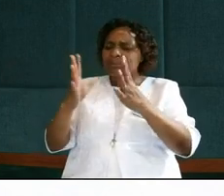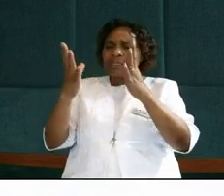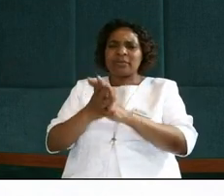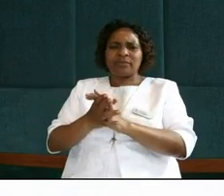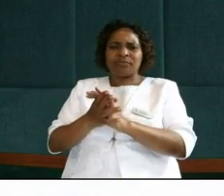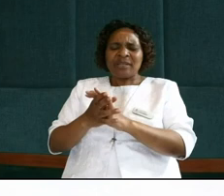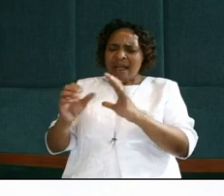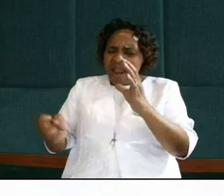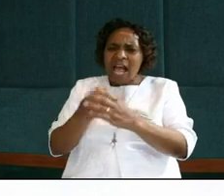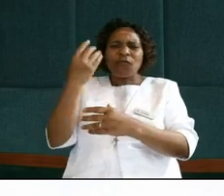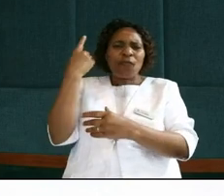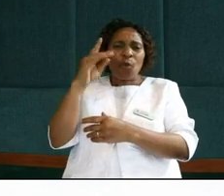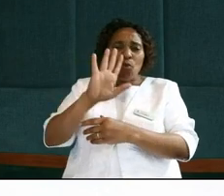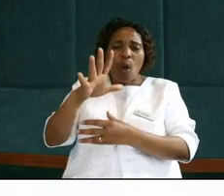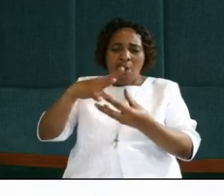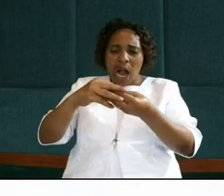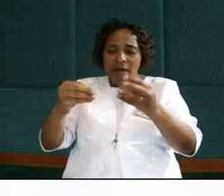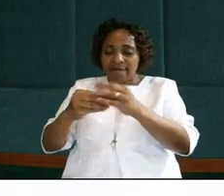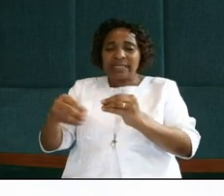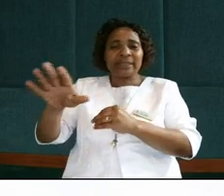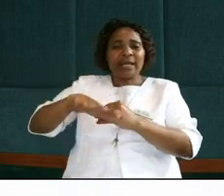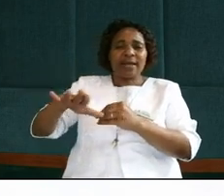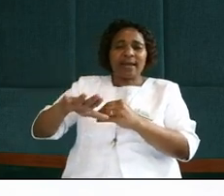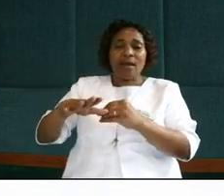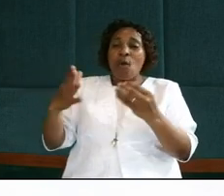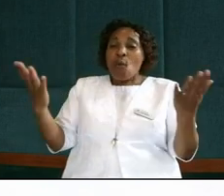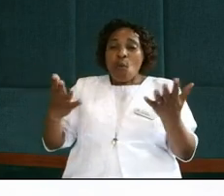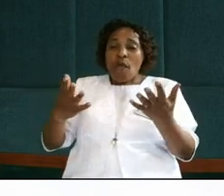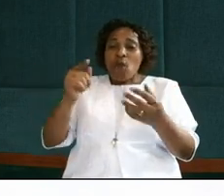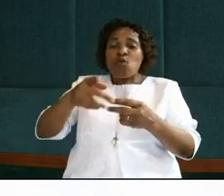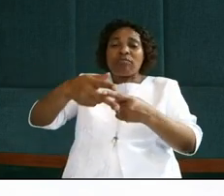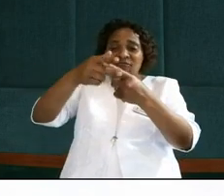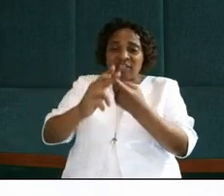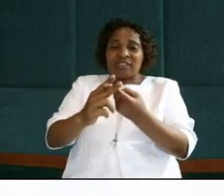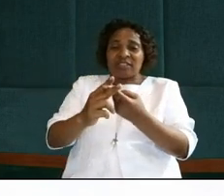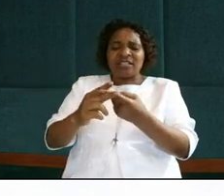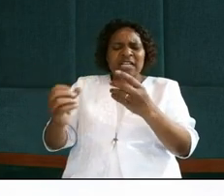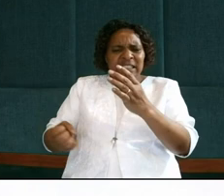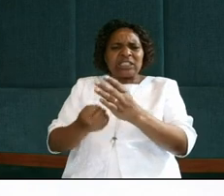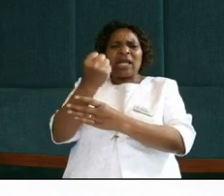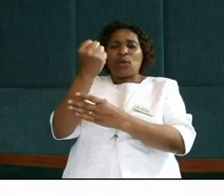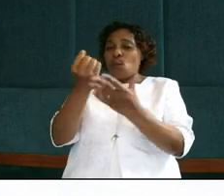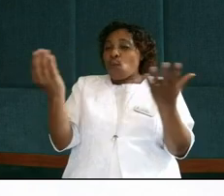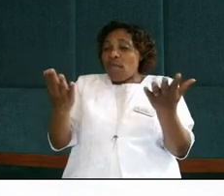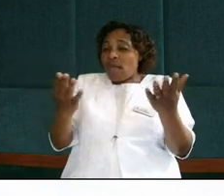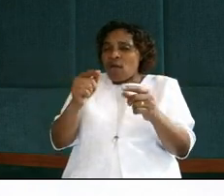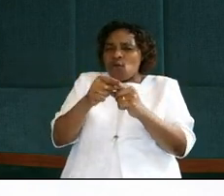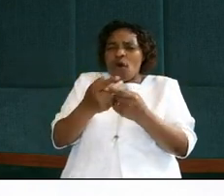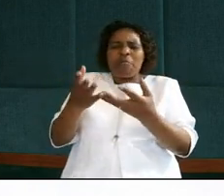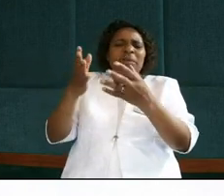from the comfort zone, rise from the place where you are steamed, rise from the place where you feel